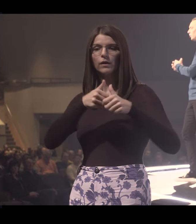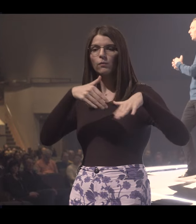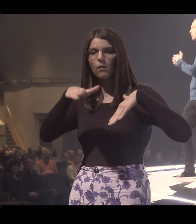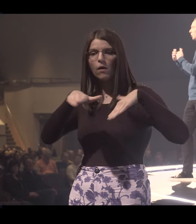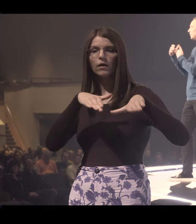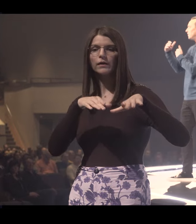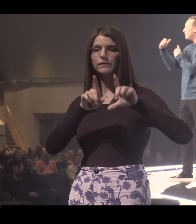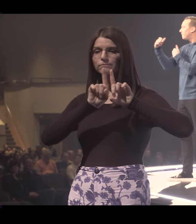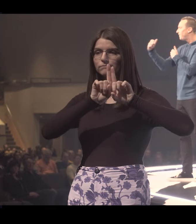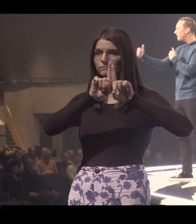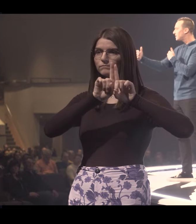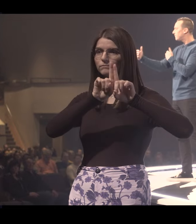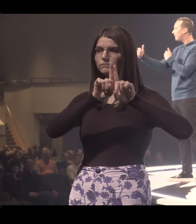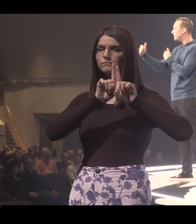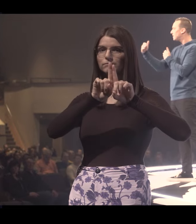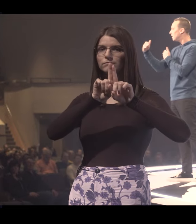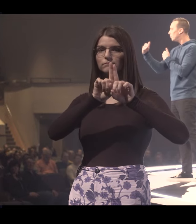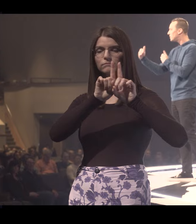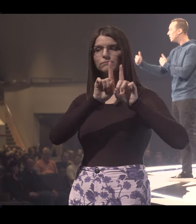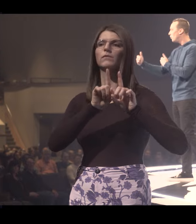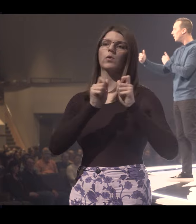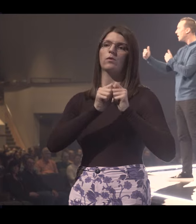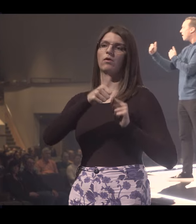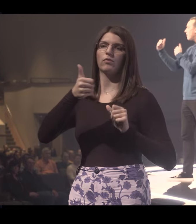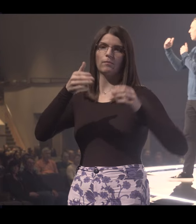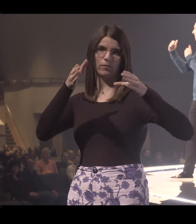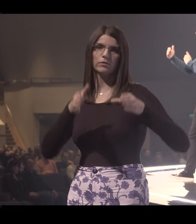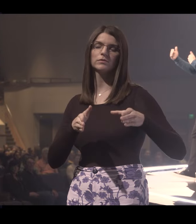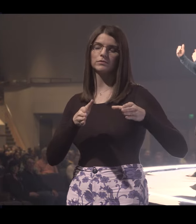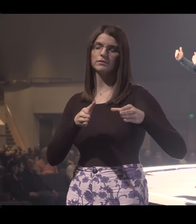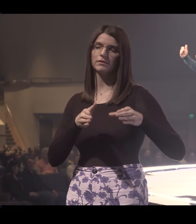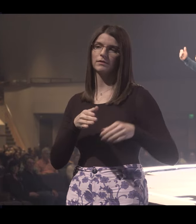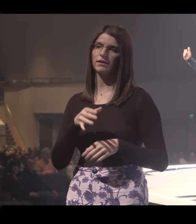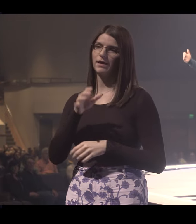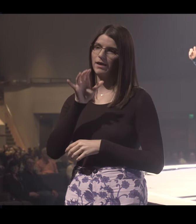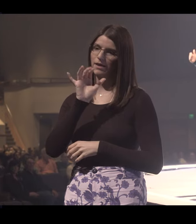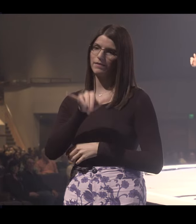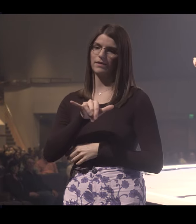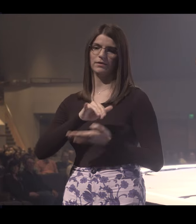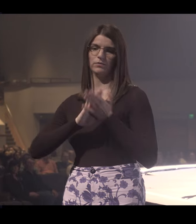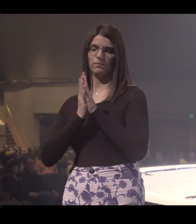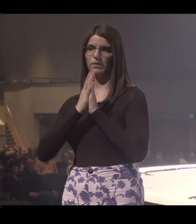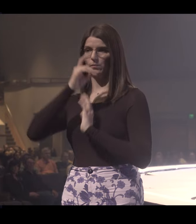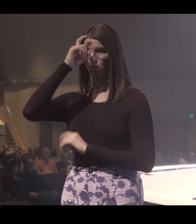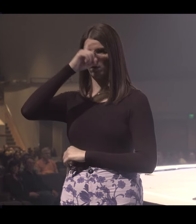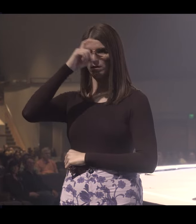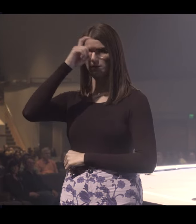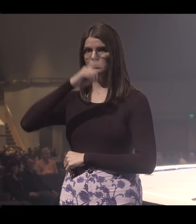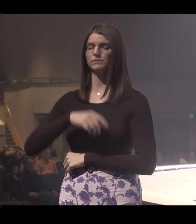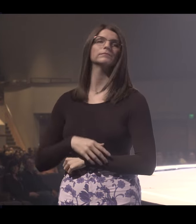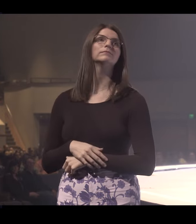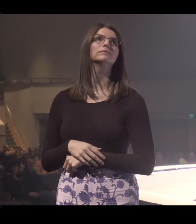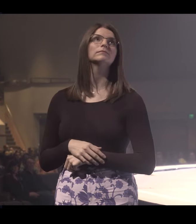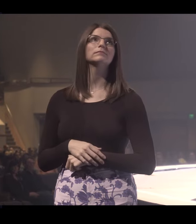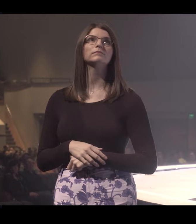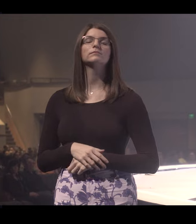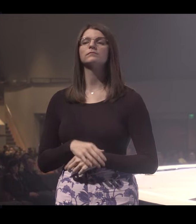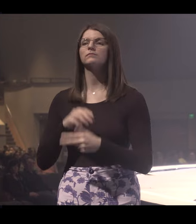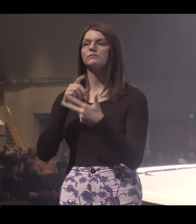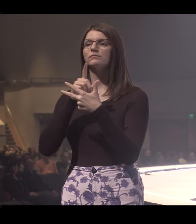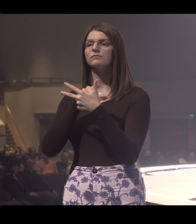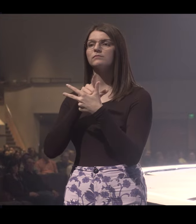walking, shoulder to shoulder, face to face with someone. That's how we become wise. So